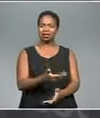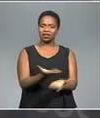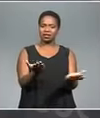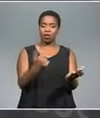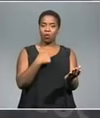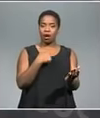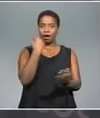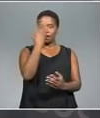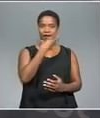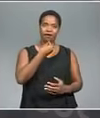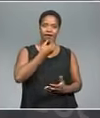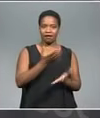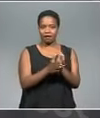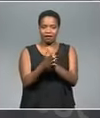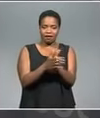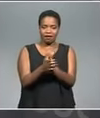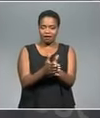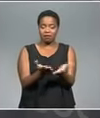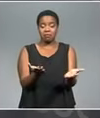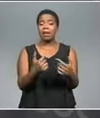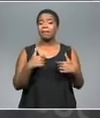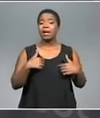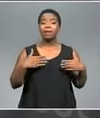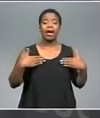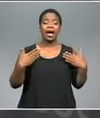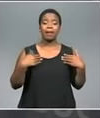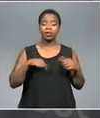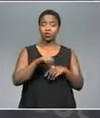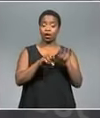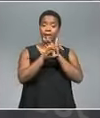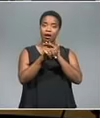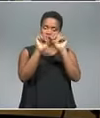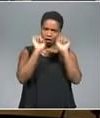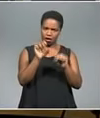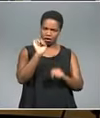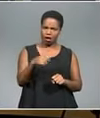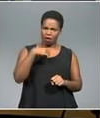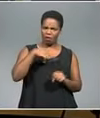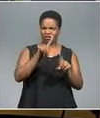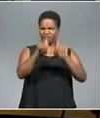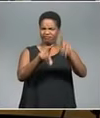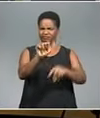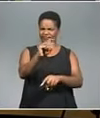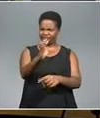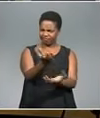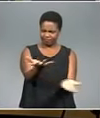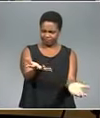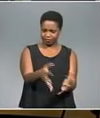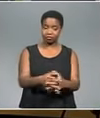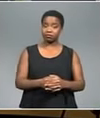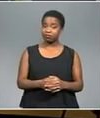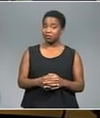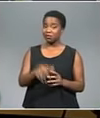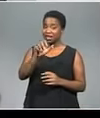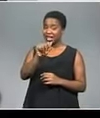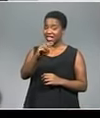looks pretty, it will sell. I'm very happy that social media is engaging with it. So, did the ANC